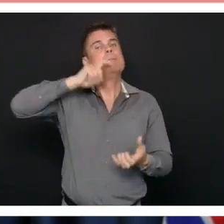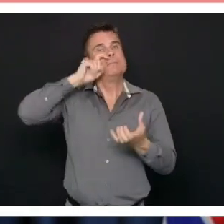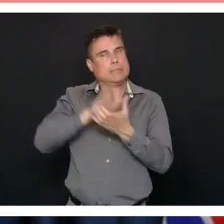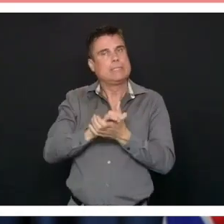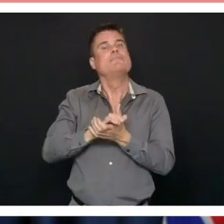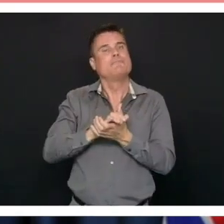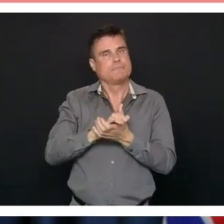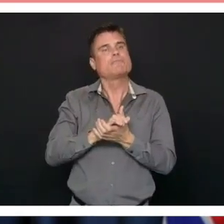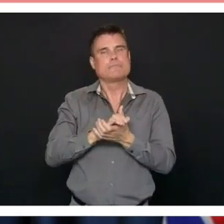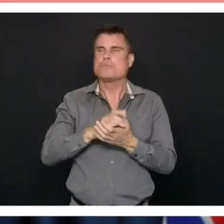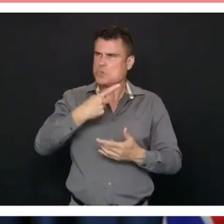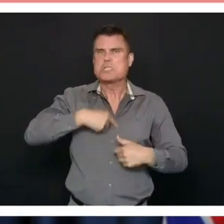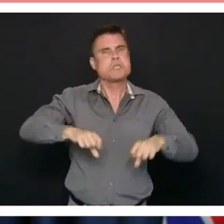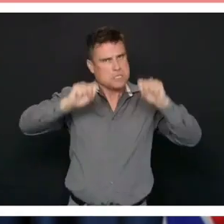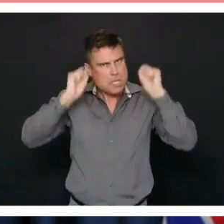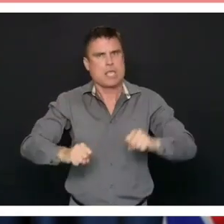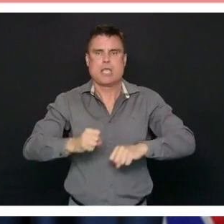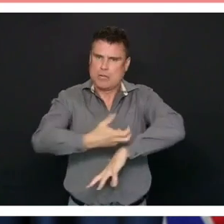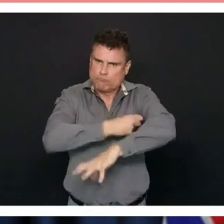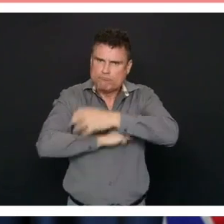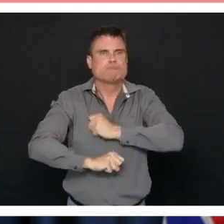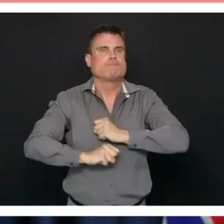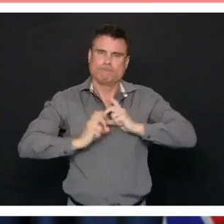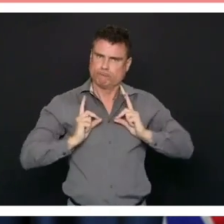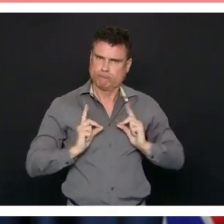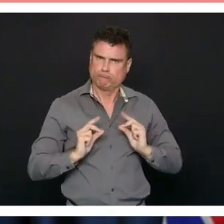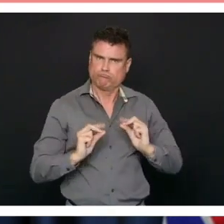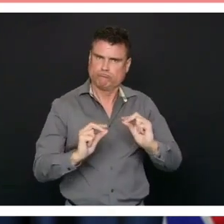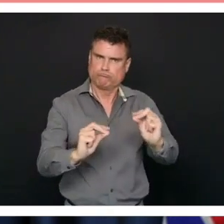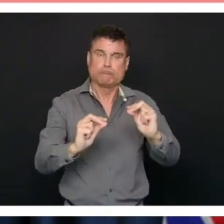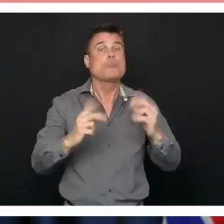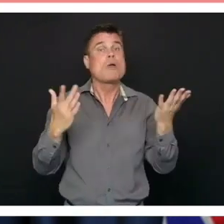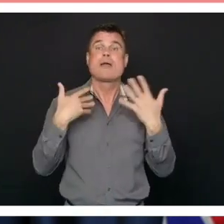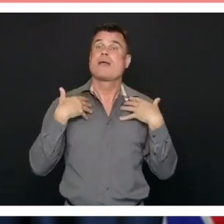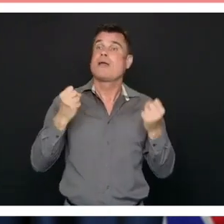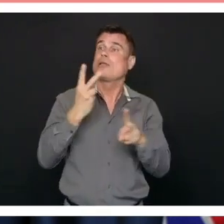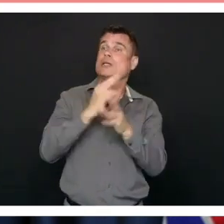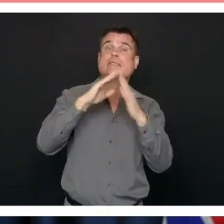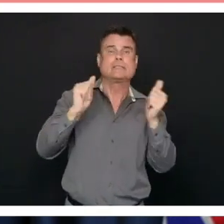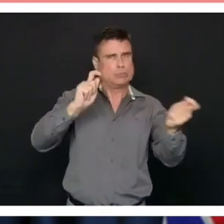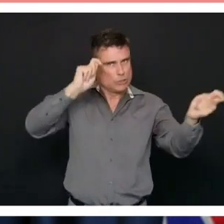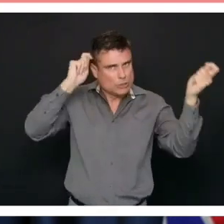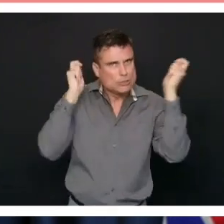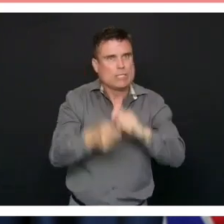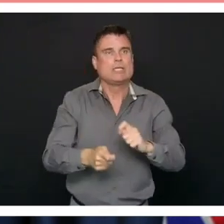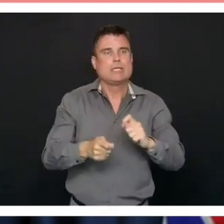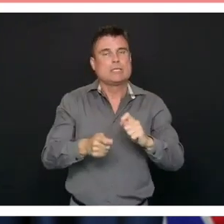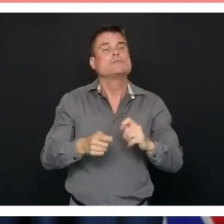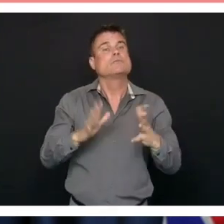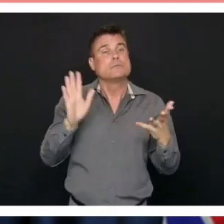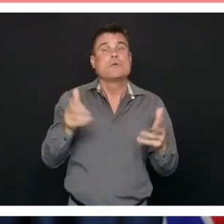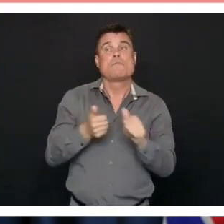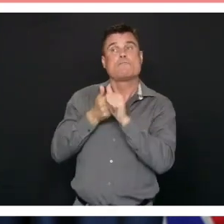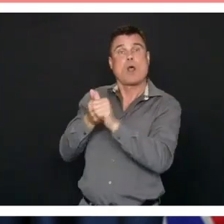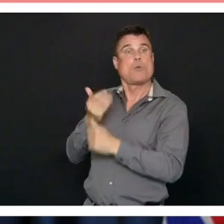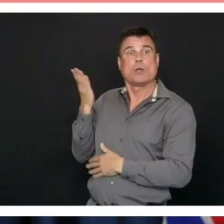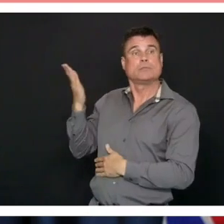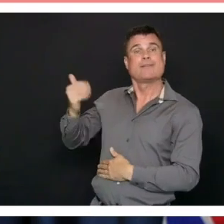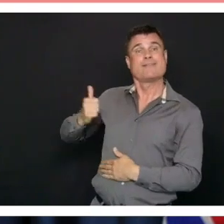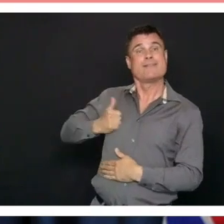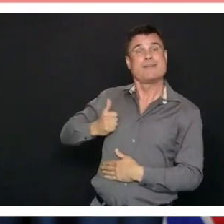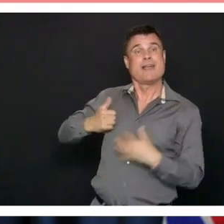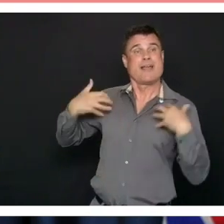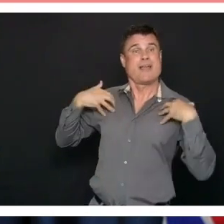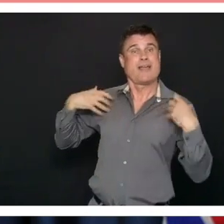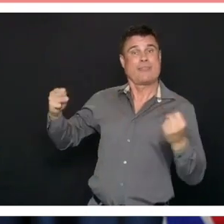We are outside the box in many ways. Provided we're working within the Canada Health Act we believe there is capacity and if we